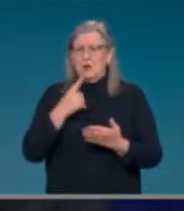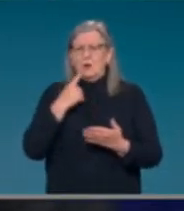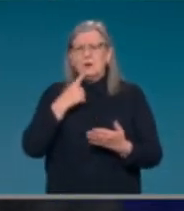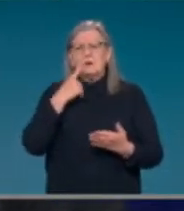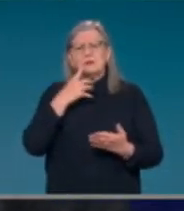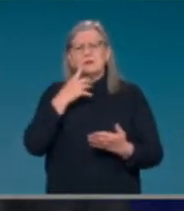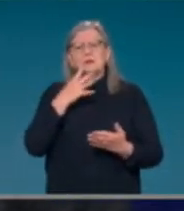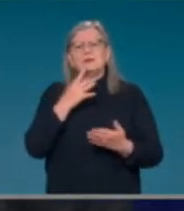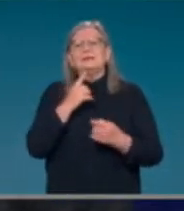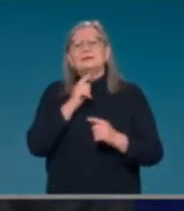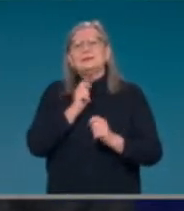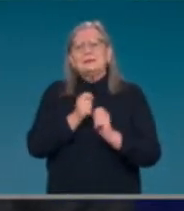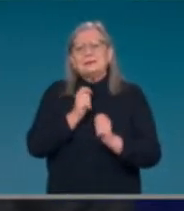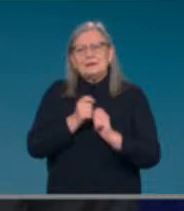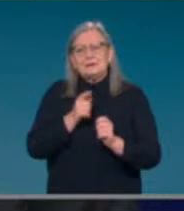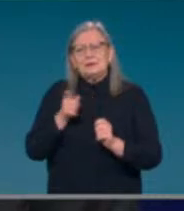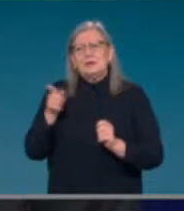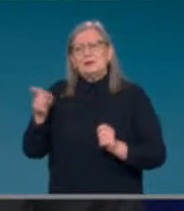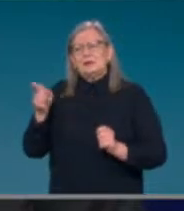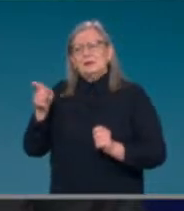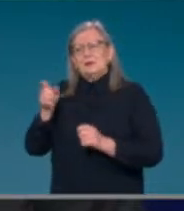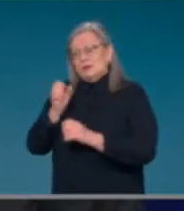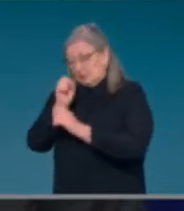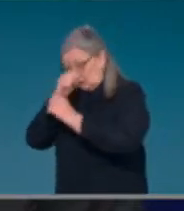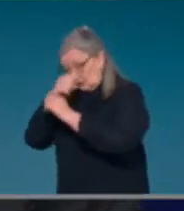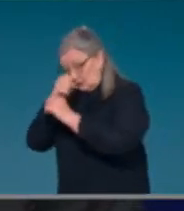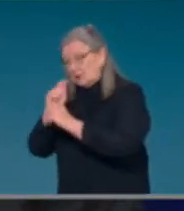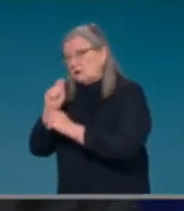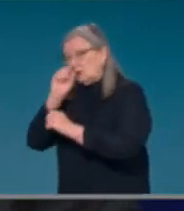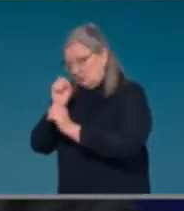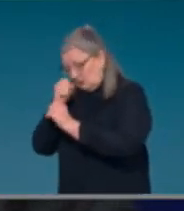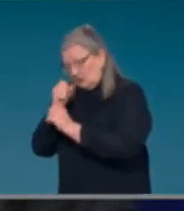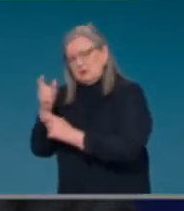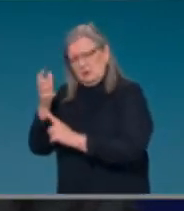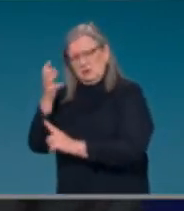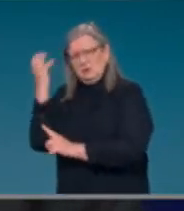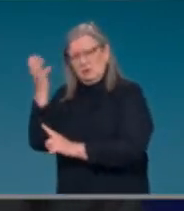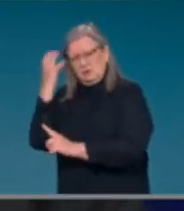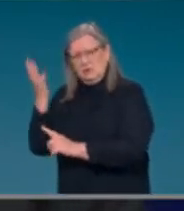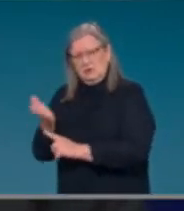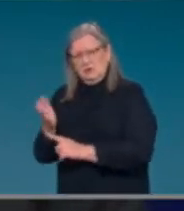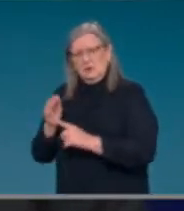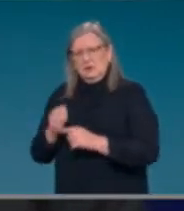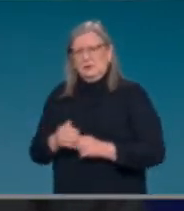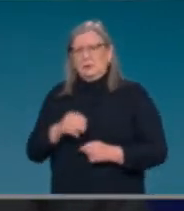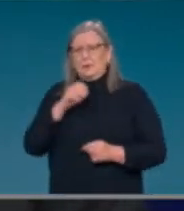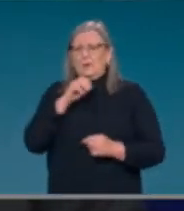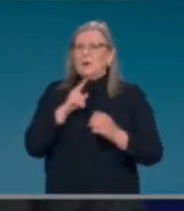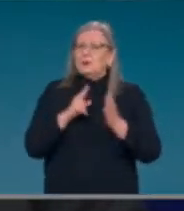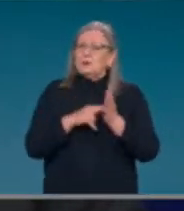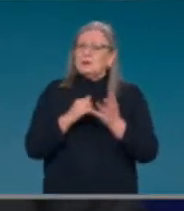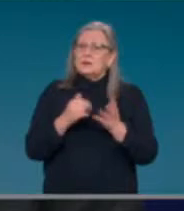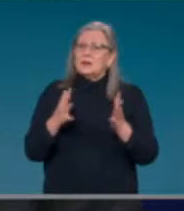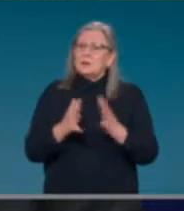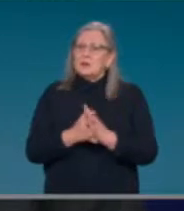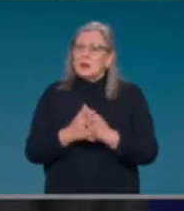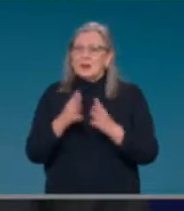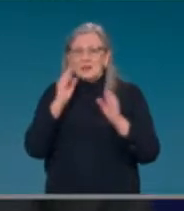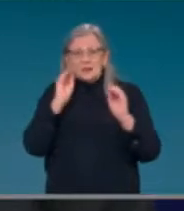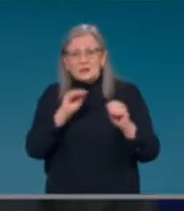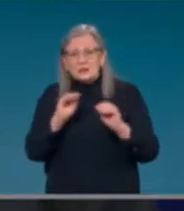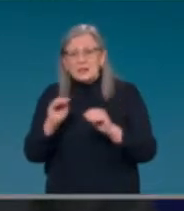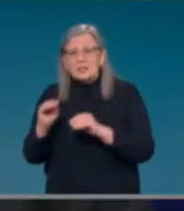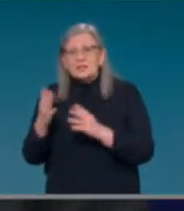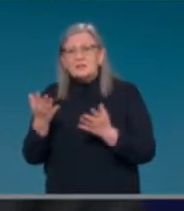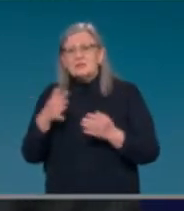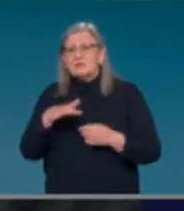working out their own policies for a rollout of those tests. For example, New South Wales Education has said they're going to mainly